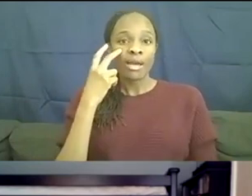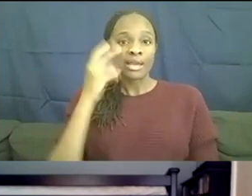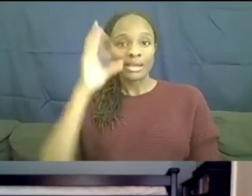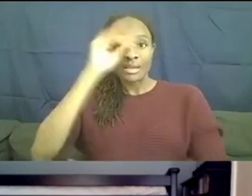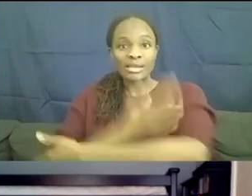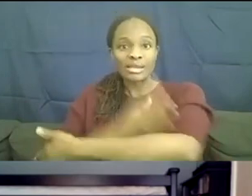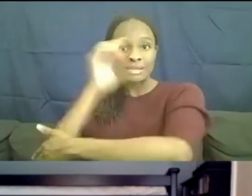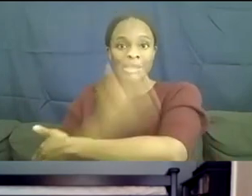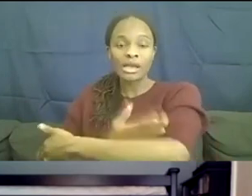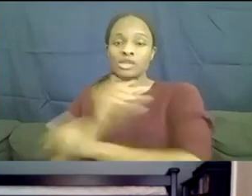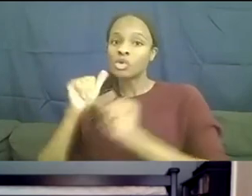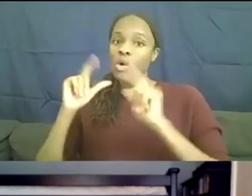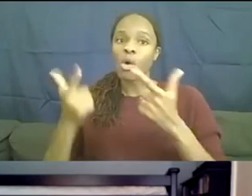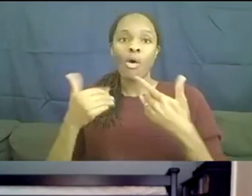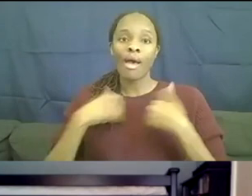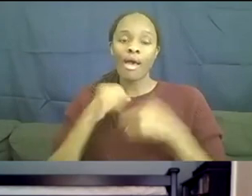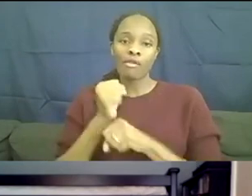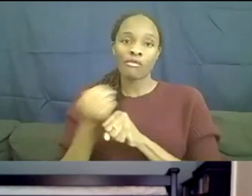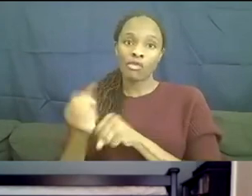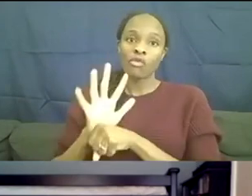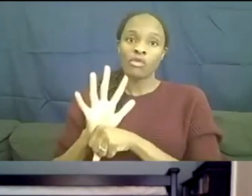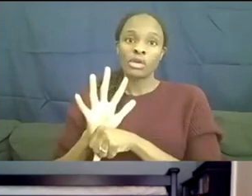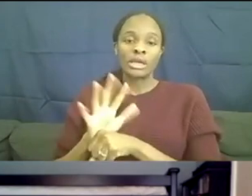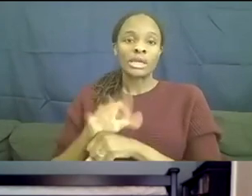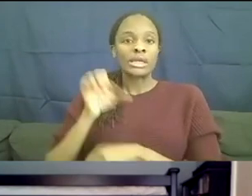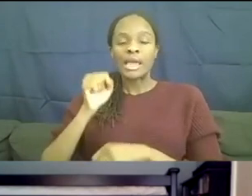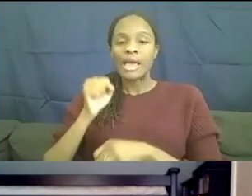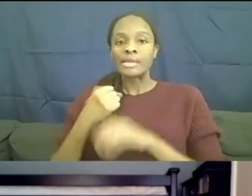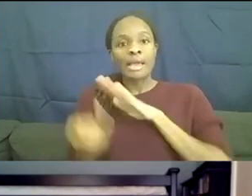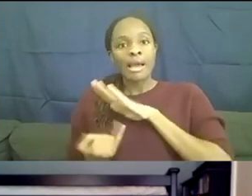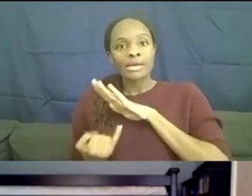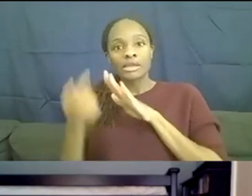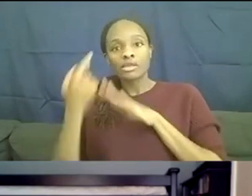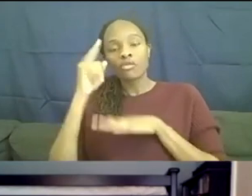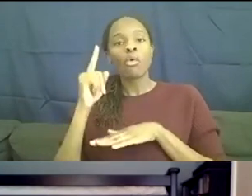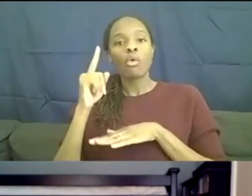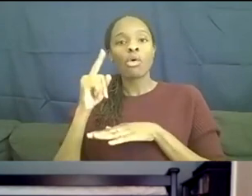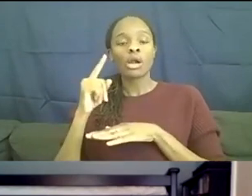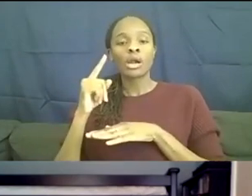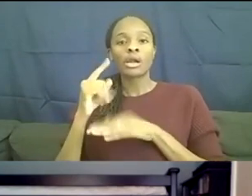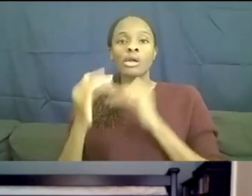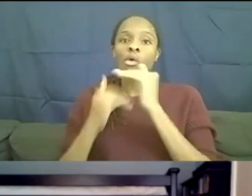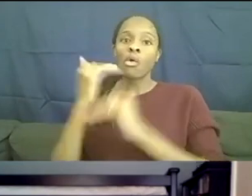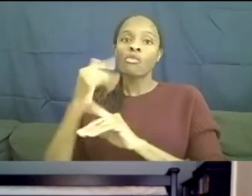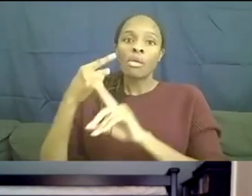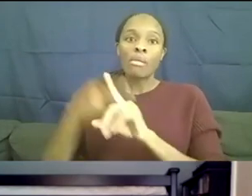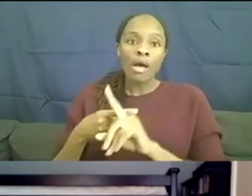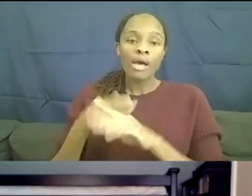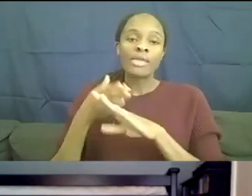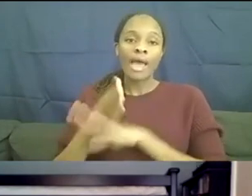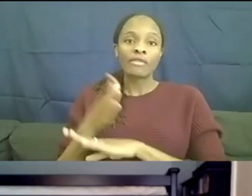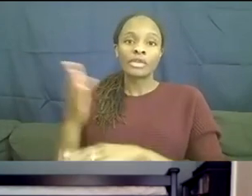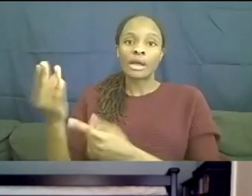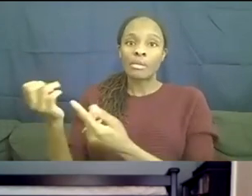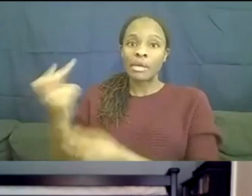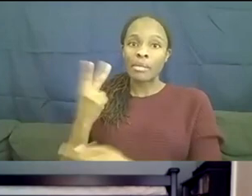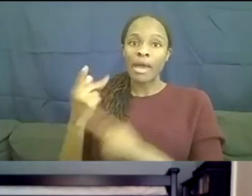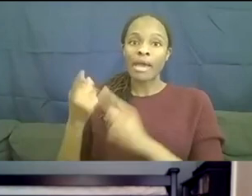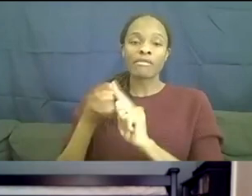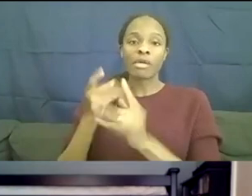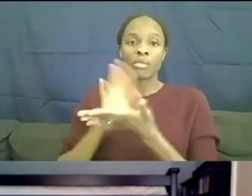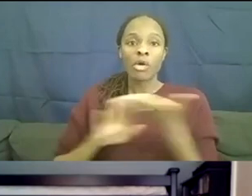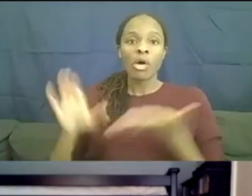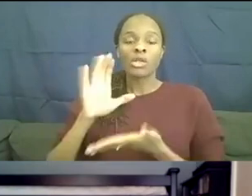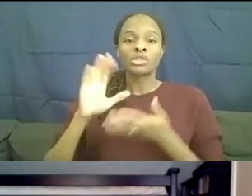And despite themselves quarantining for more than a month after returning from college, you know, they all got the virus